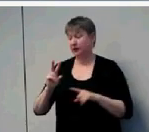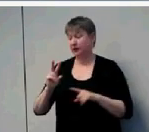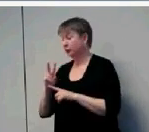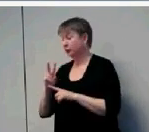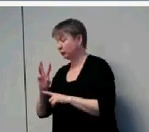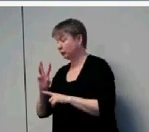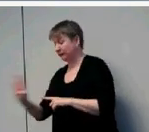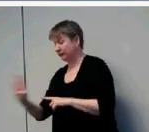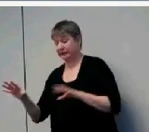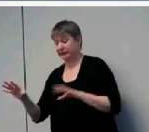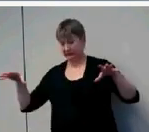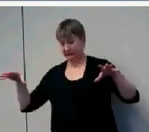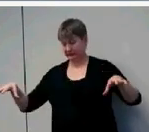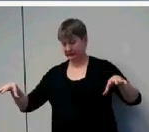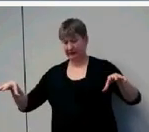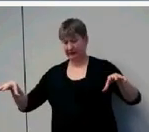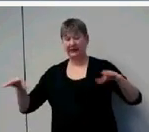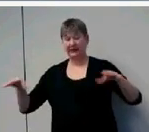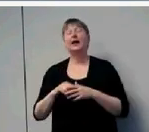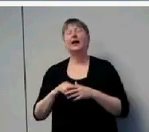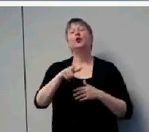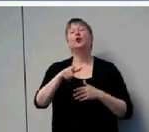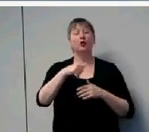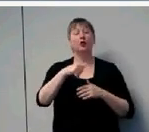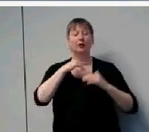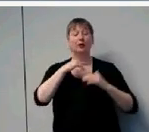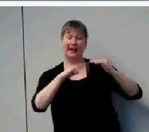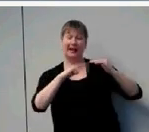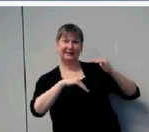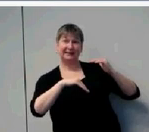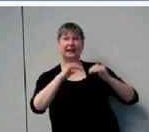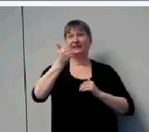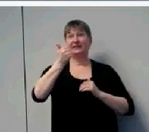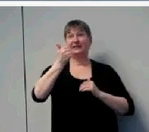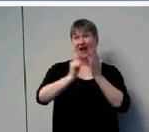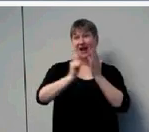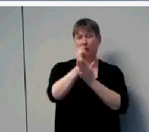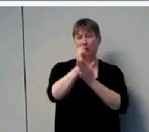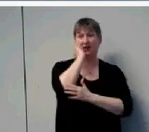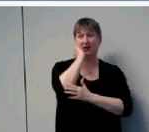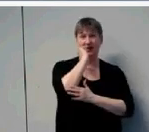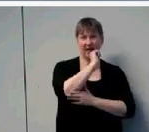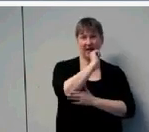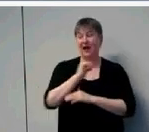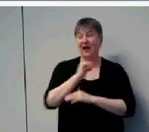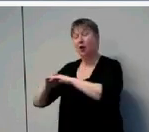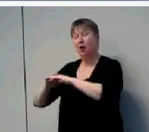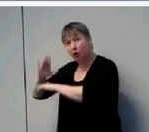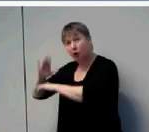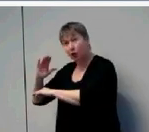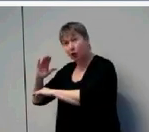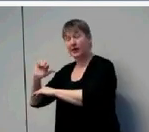their devices less than 10 hours a day, greater than 10 hours a day. And you see that